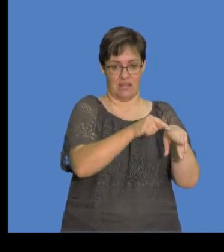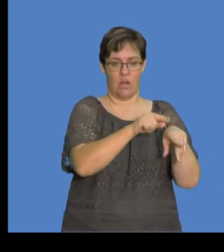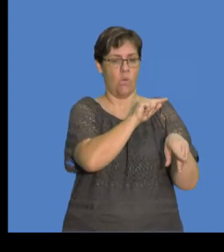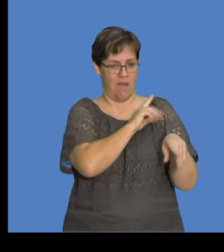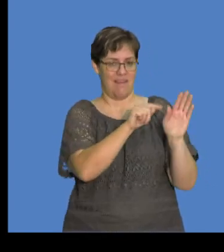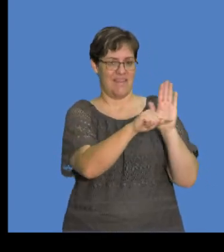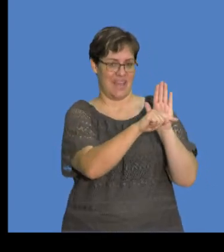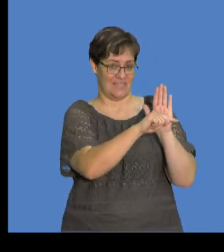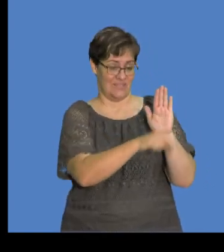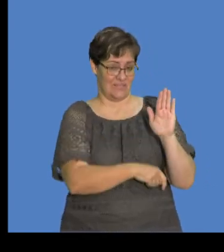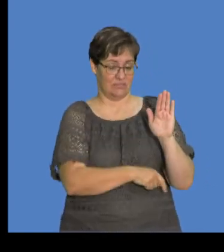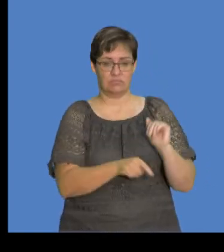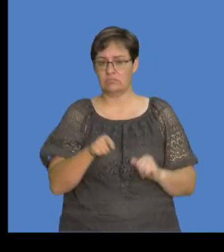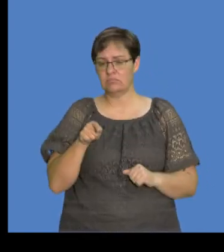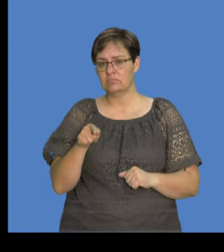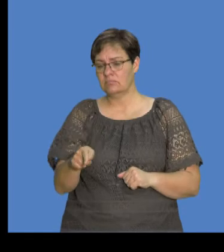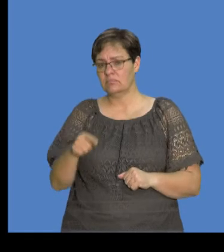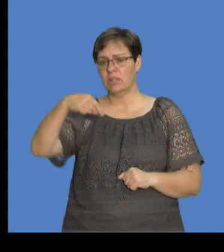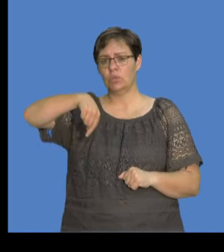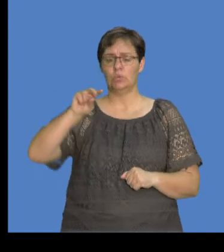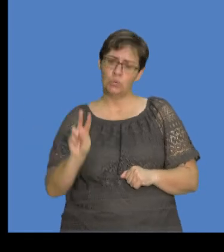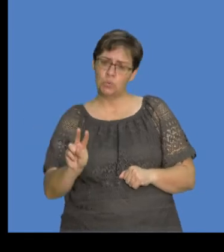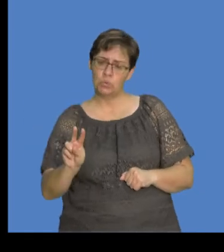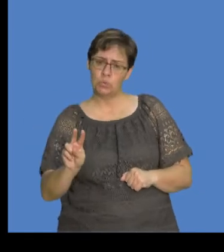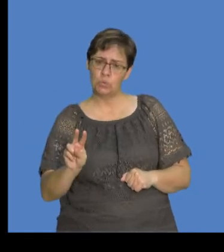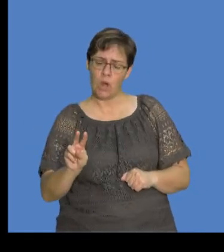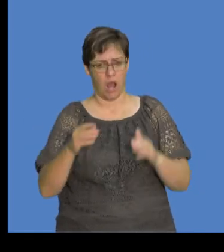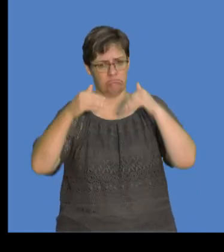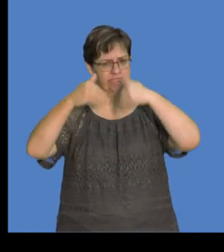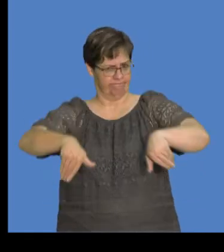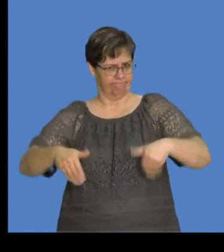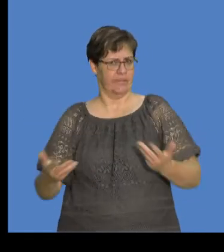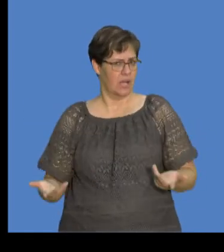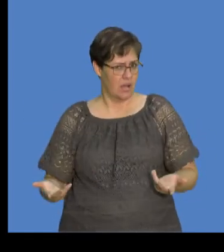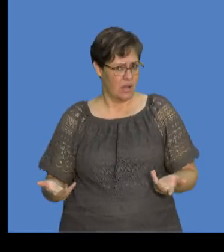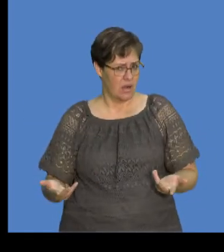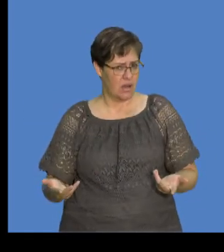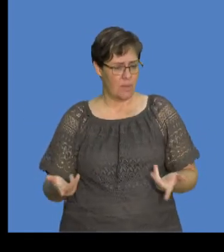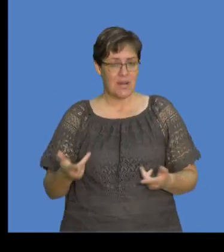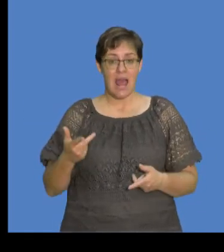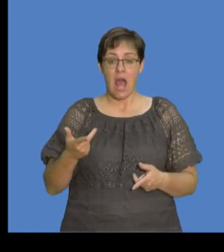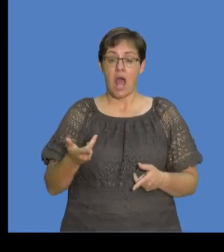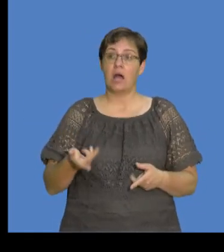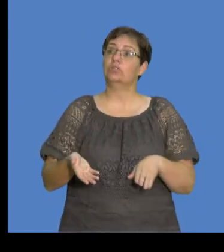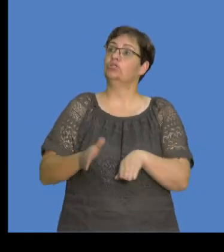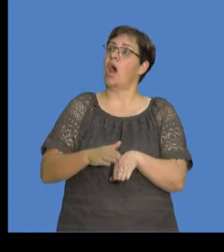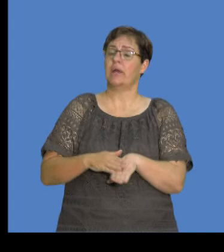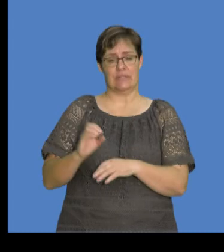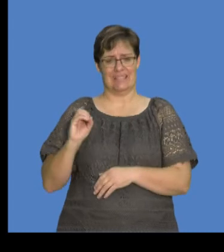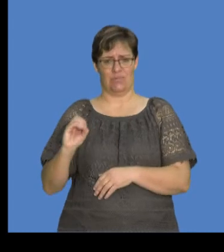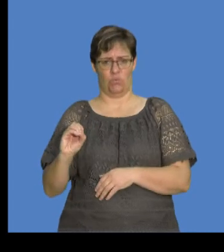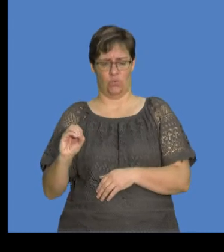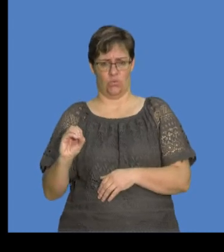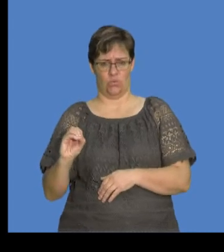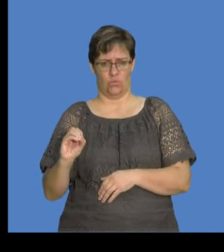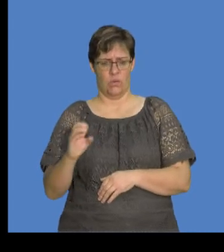Because it's negatively charged. Then Q2 is neutral. It has got a zero net charge. What does it